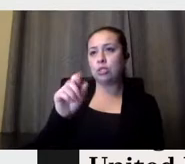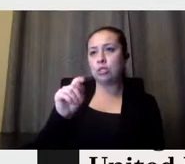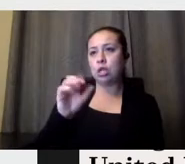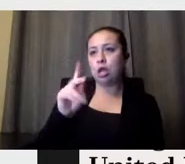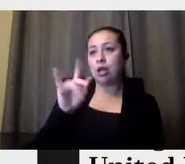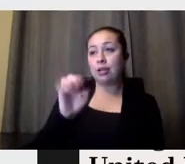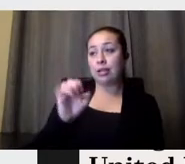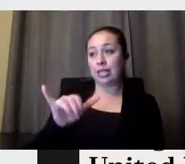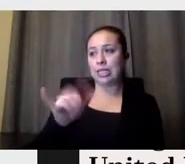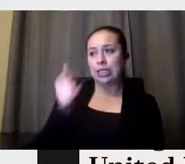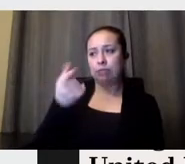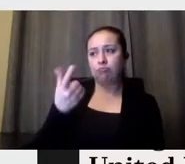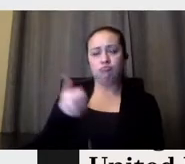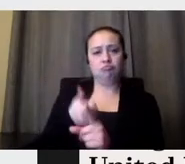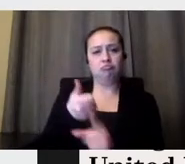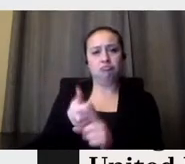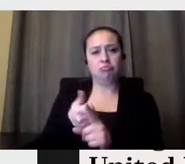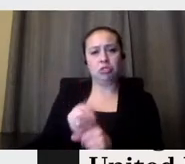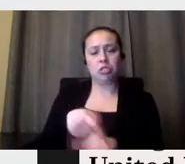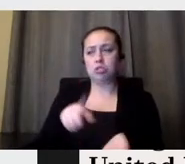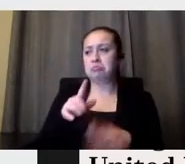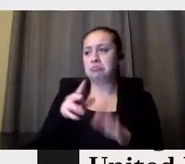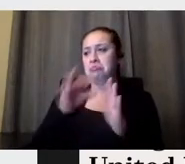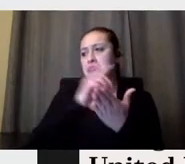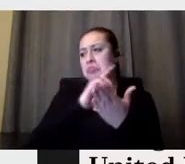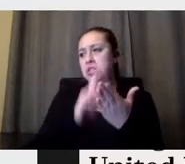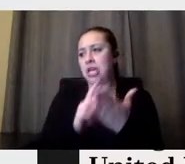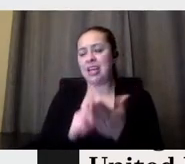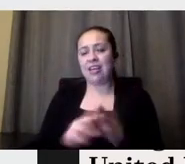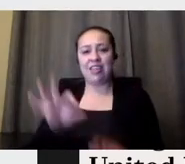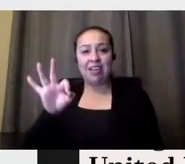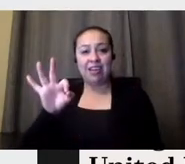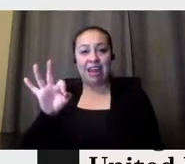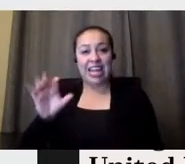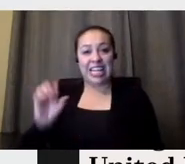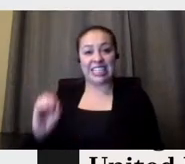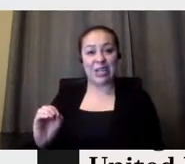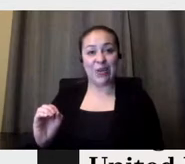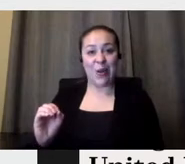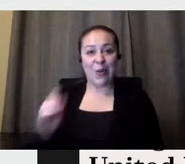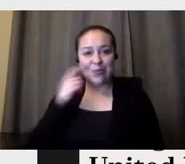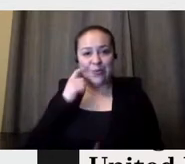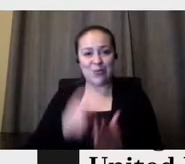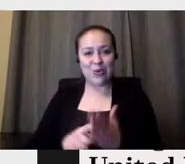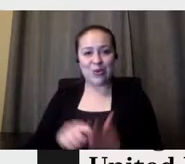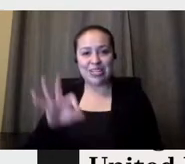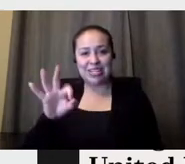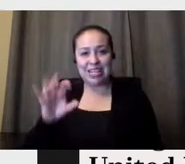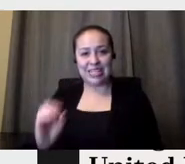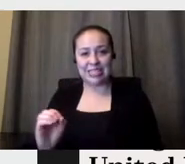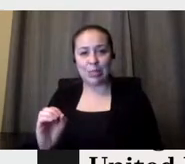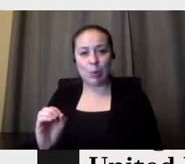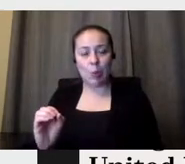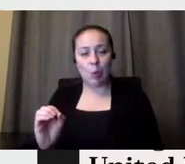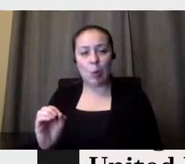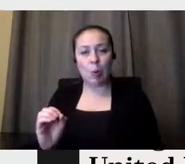the 30 that he could be found at the Vignelli Max 365 calendar.